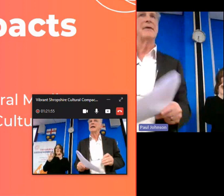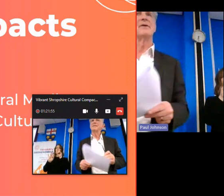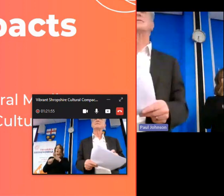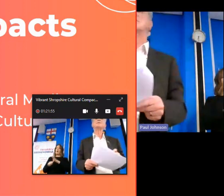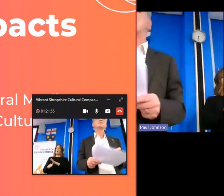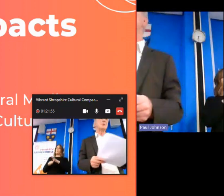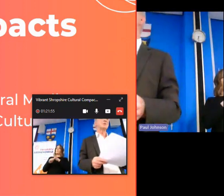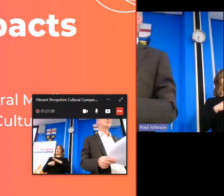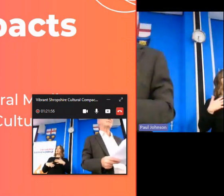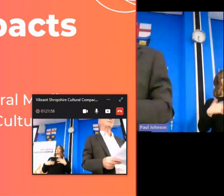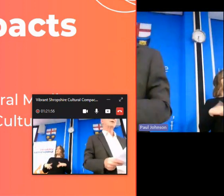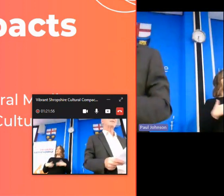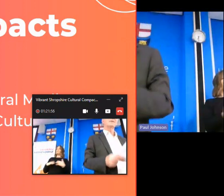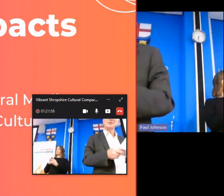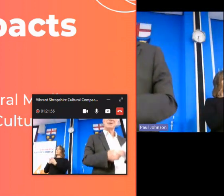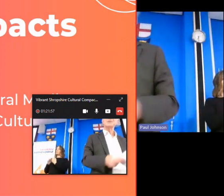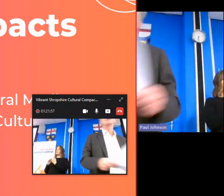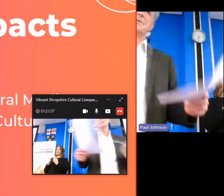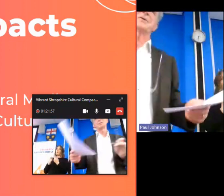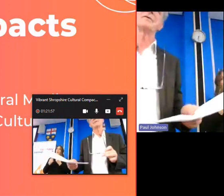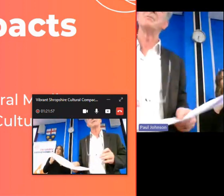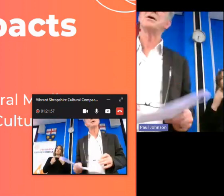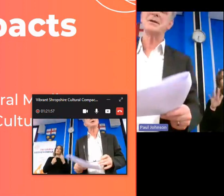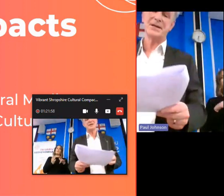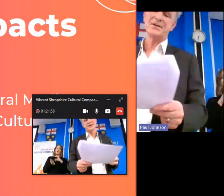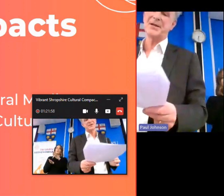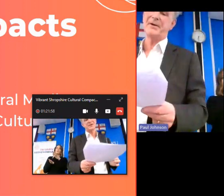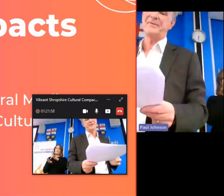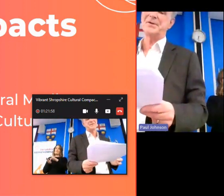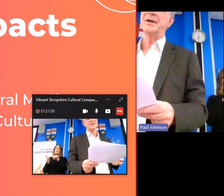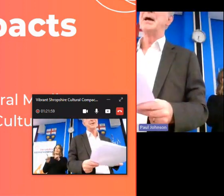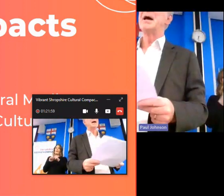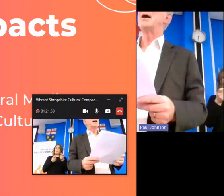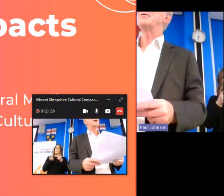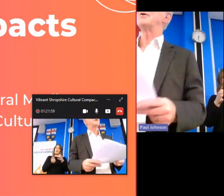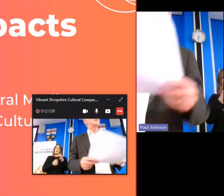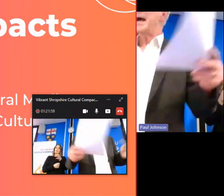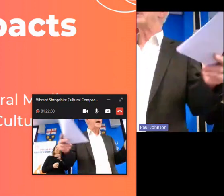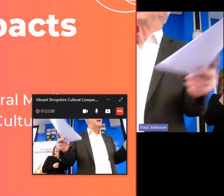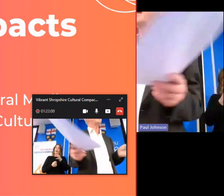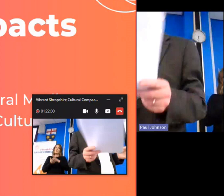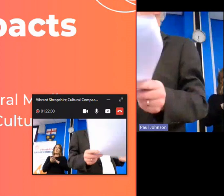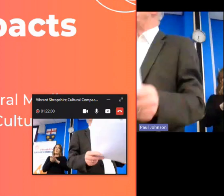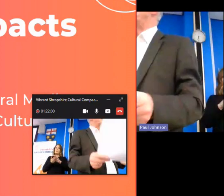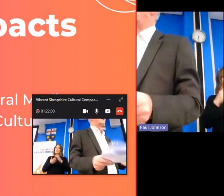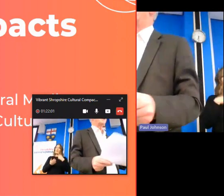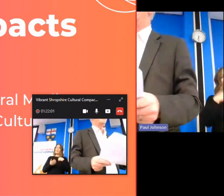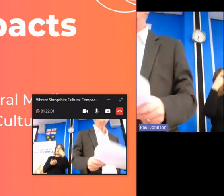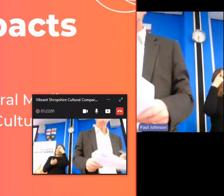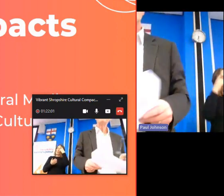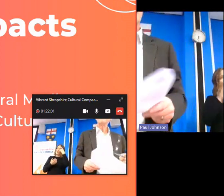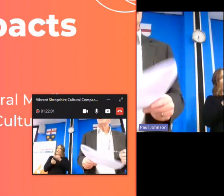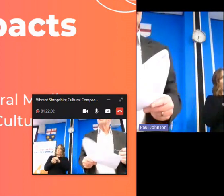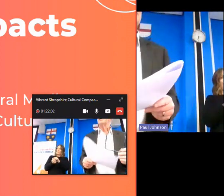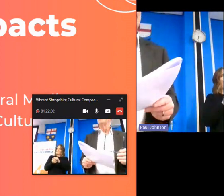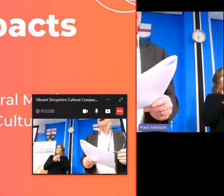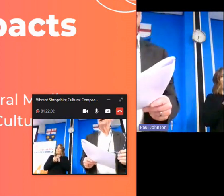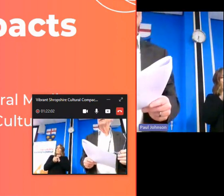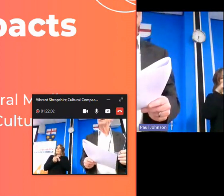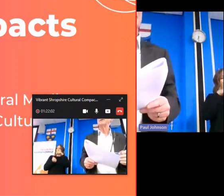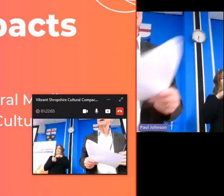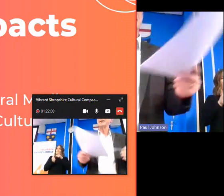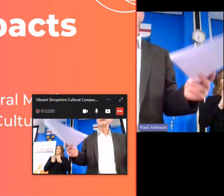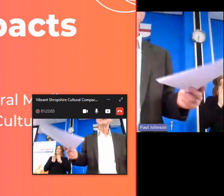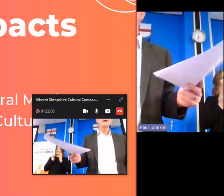the level of responses from uh from the city but also to the market towns in herefordshire uh that we held that group together um